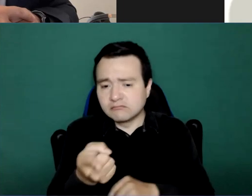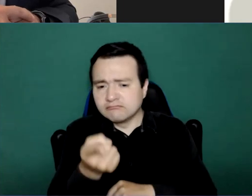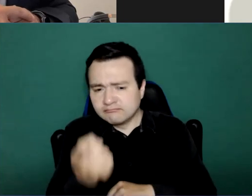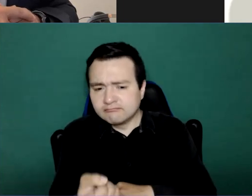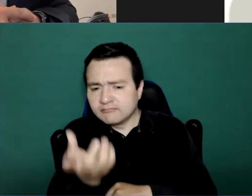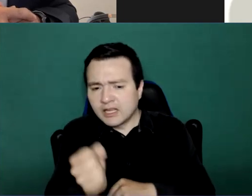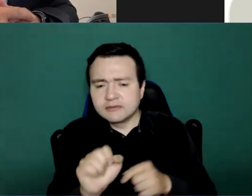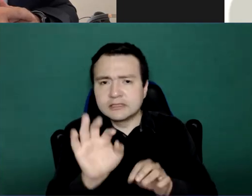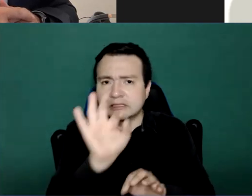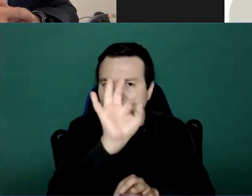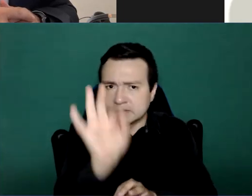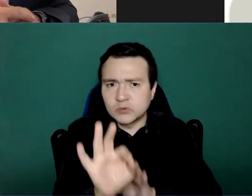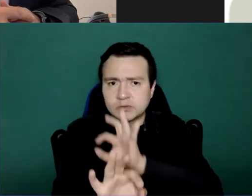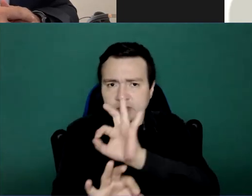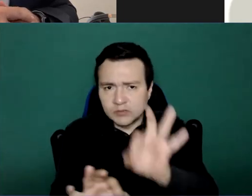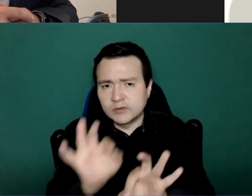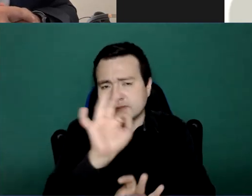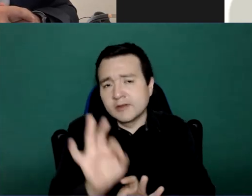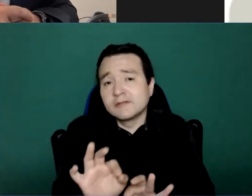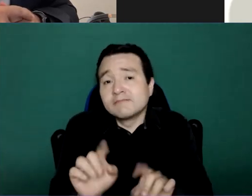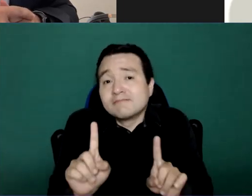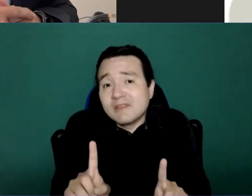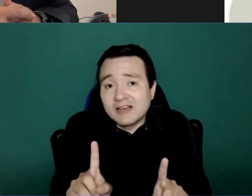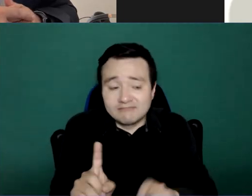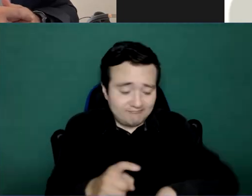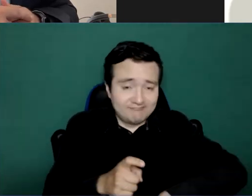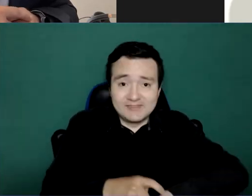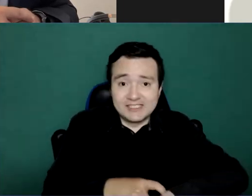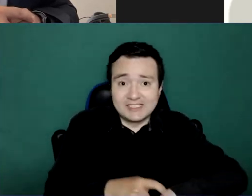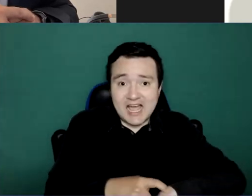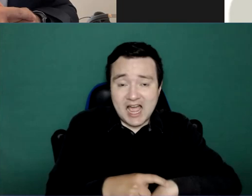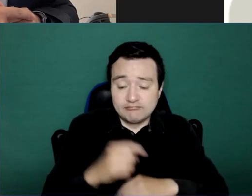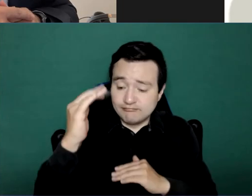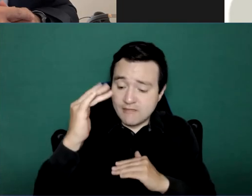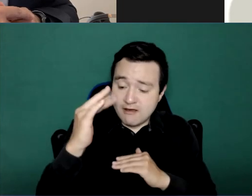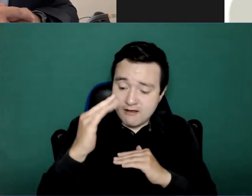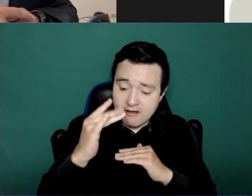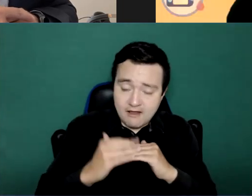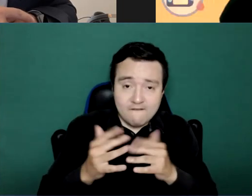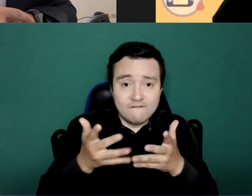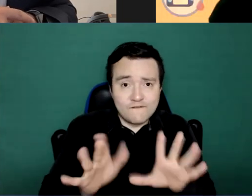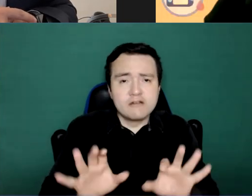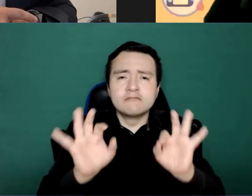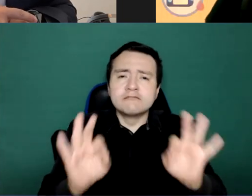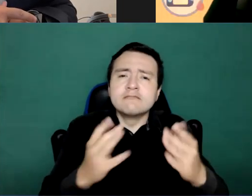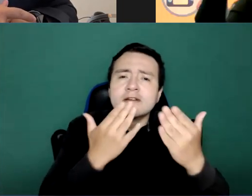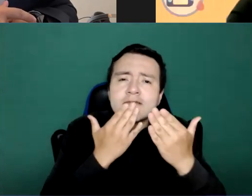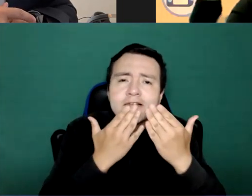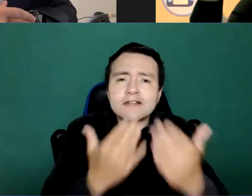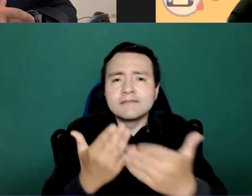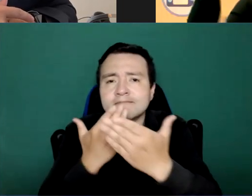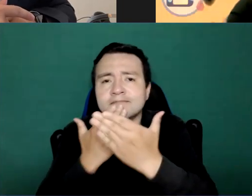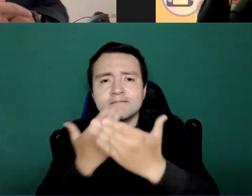time. So just to say thanks very much to all of you. And before Dr. Hennies gives his